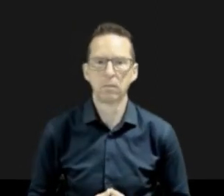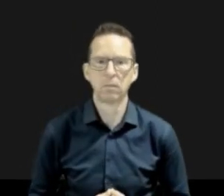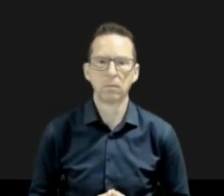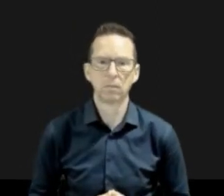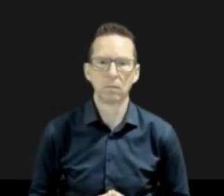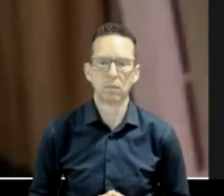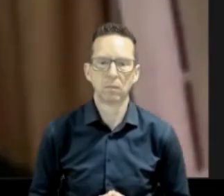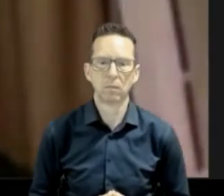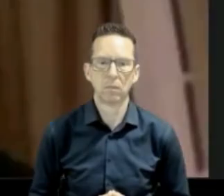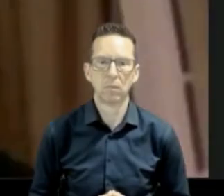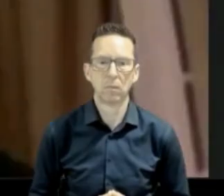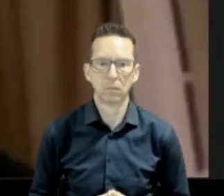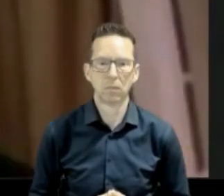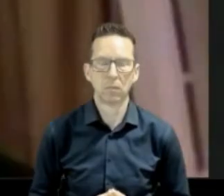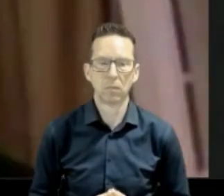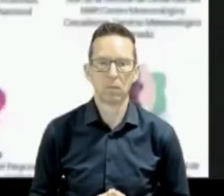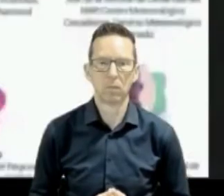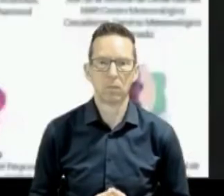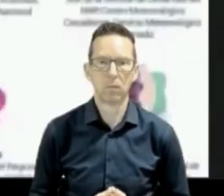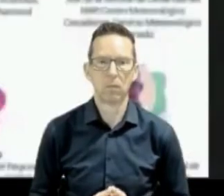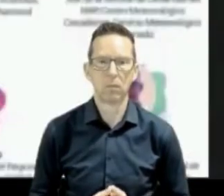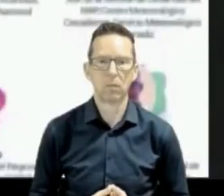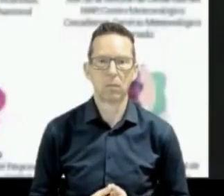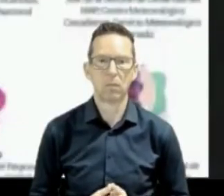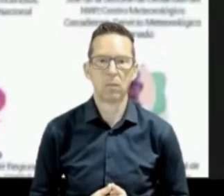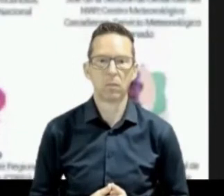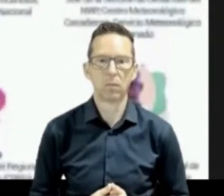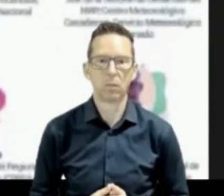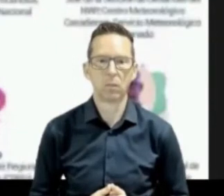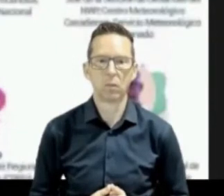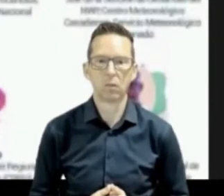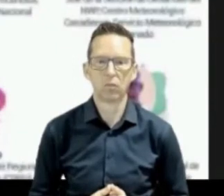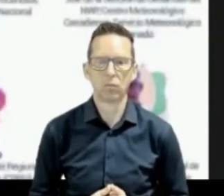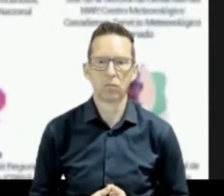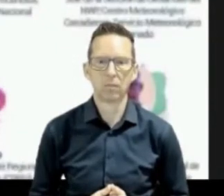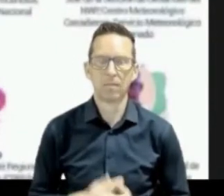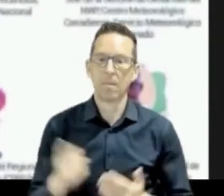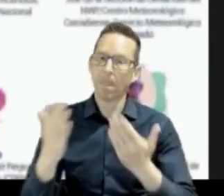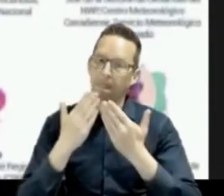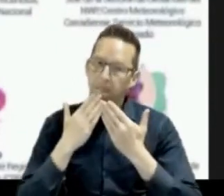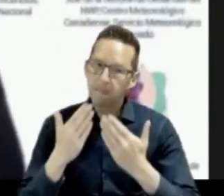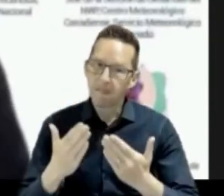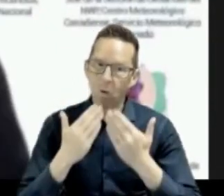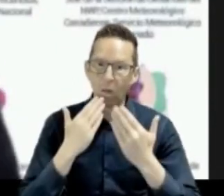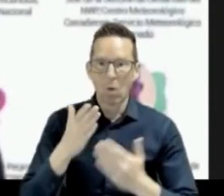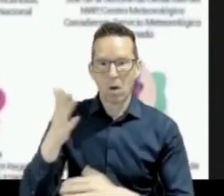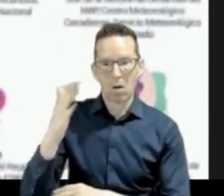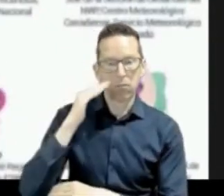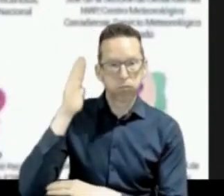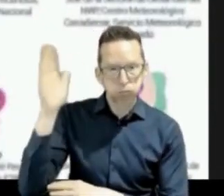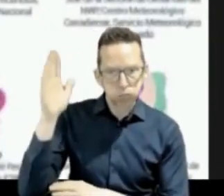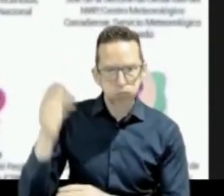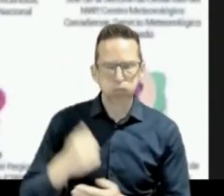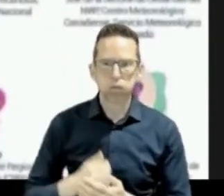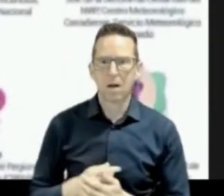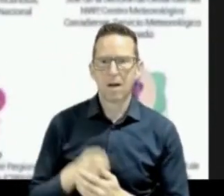muchas gracias Osvaldo por tu presentación y por compartirnos la perspectiva de lo que significa el